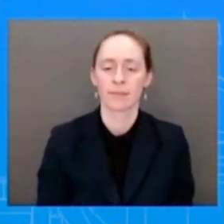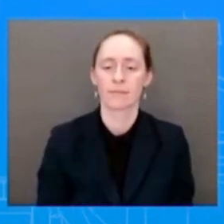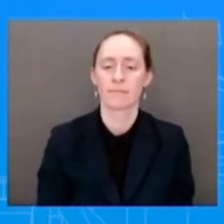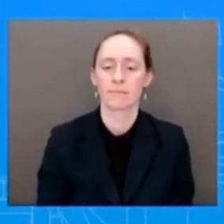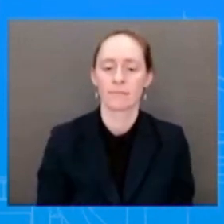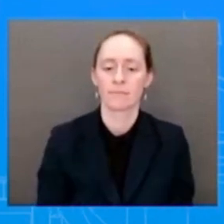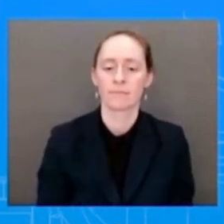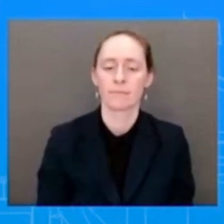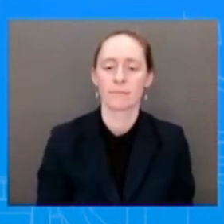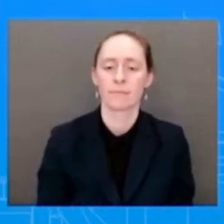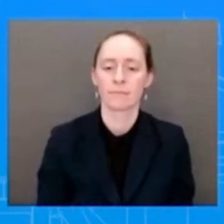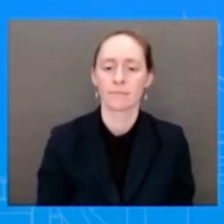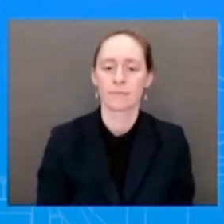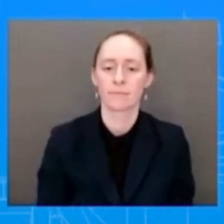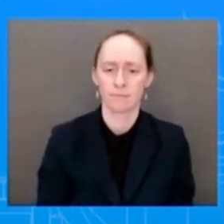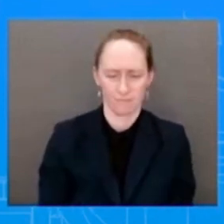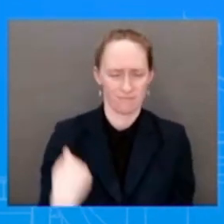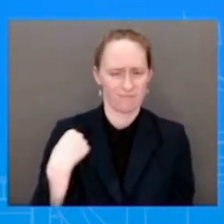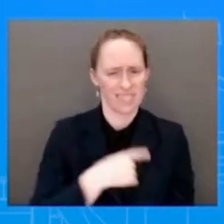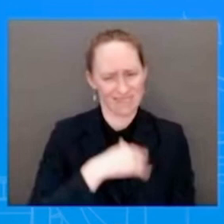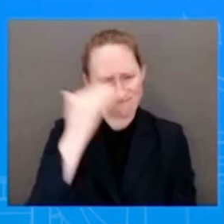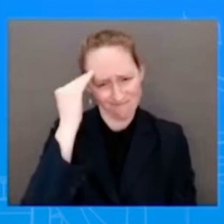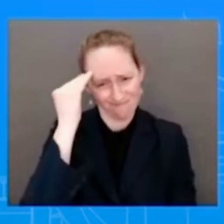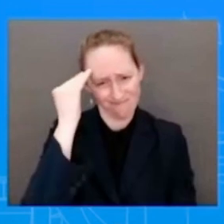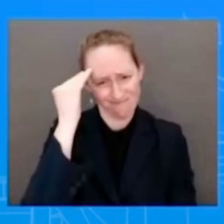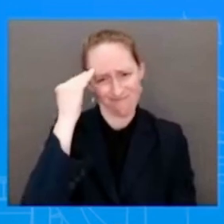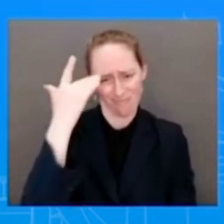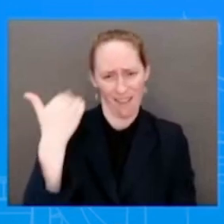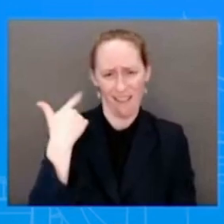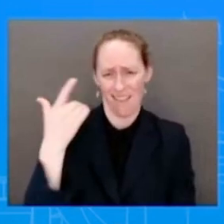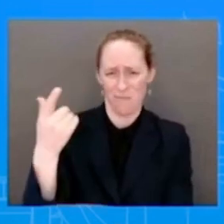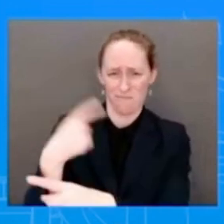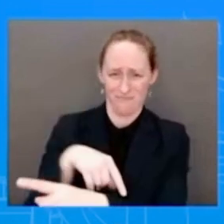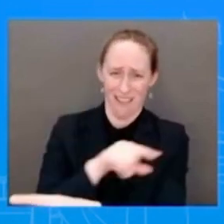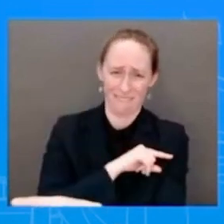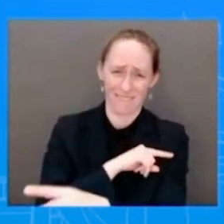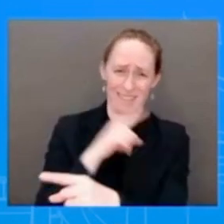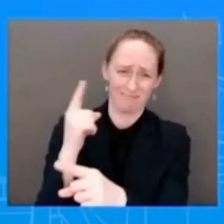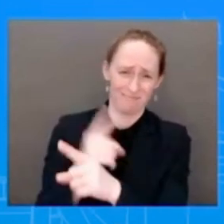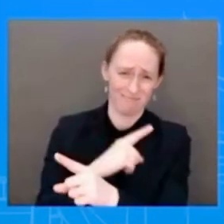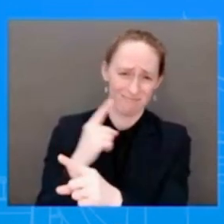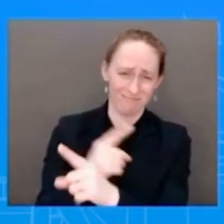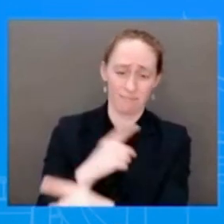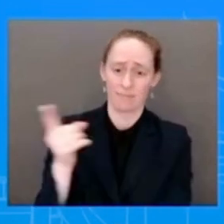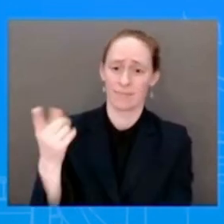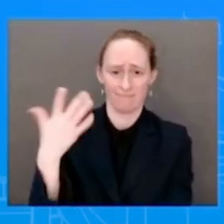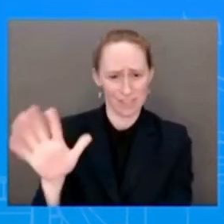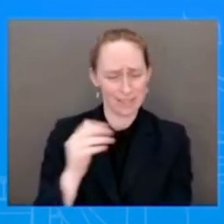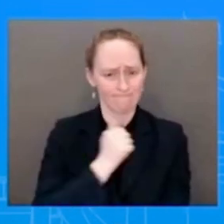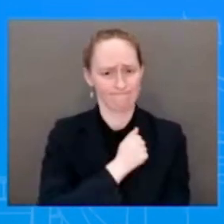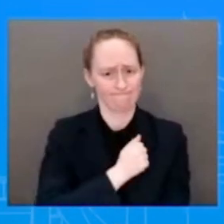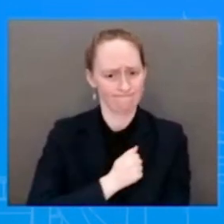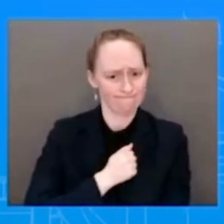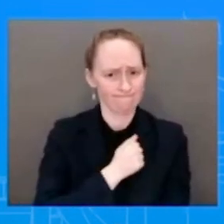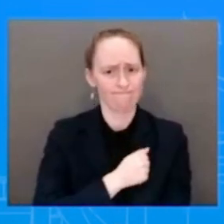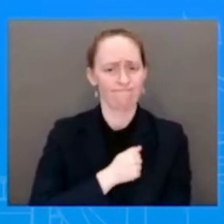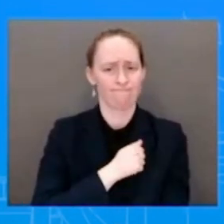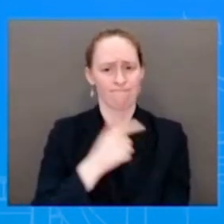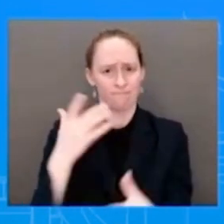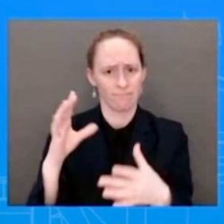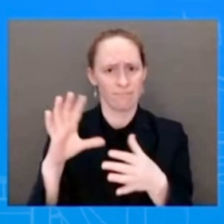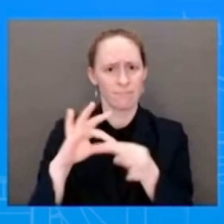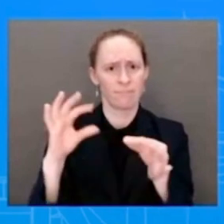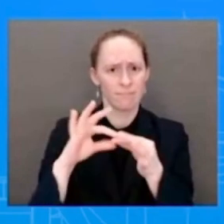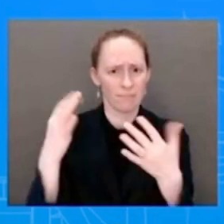was most recently did an extensive interview about this on Sunday, I believe on CNN, and has been vocal about